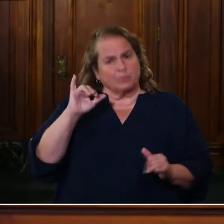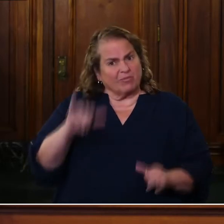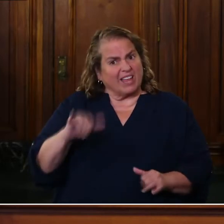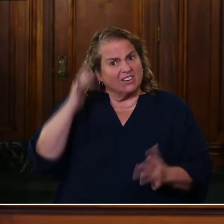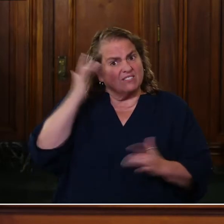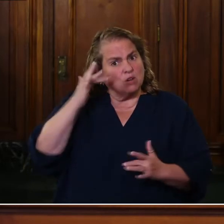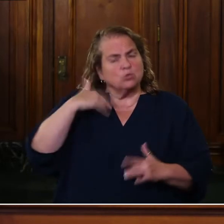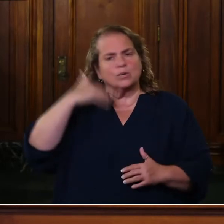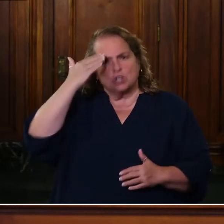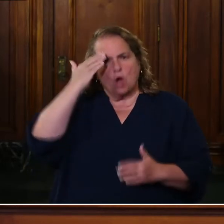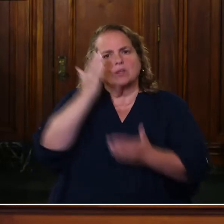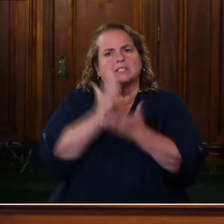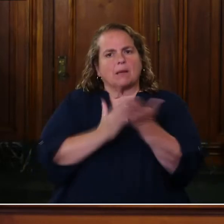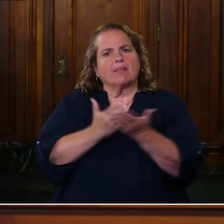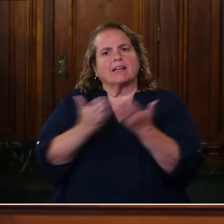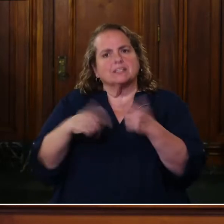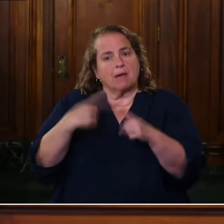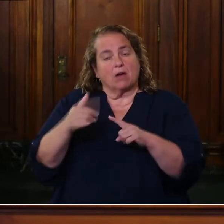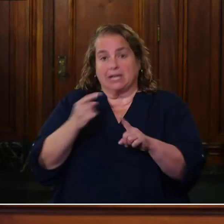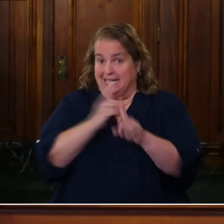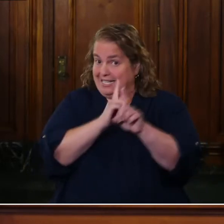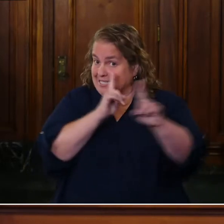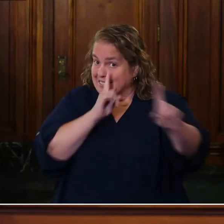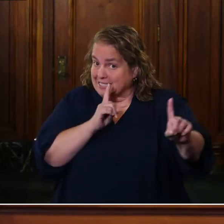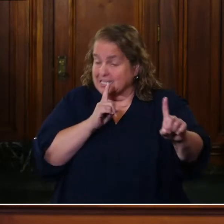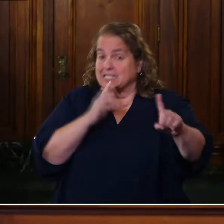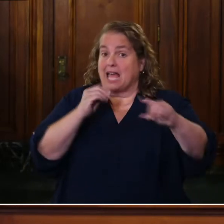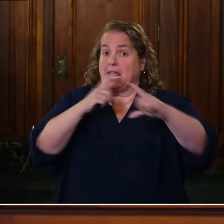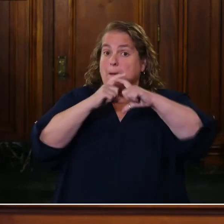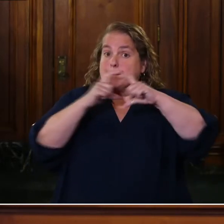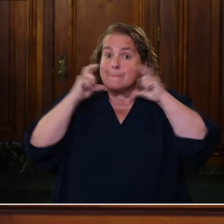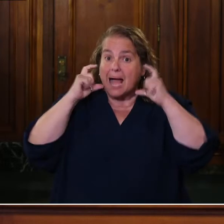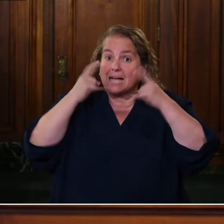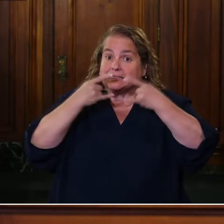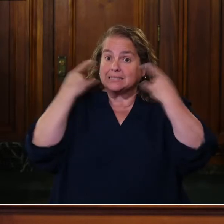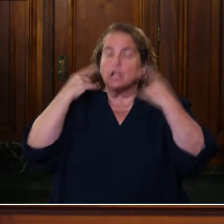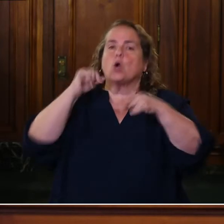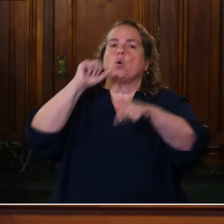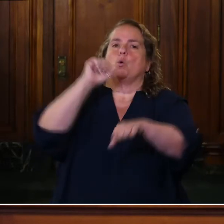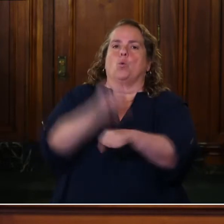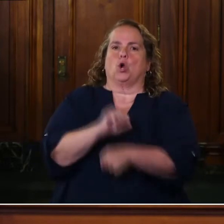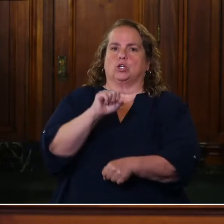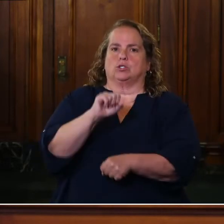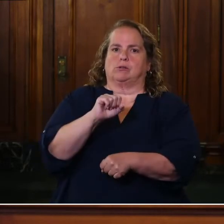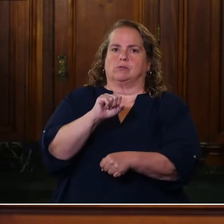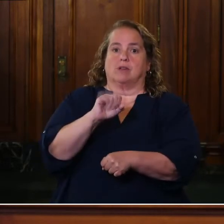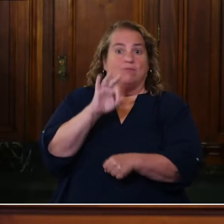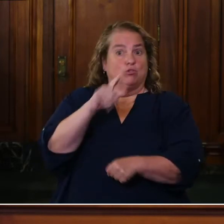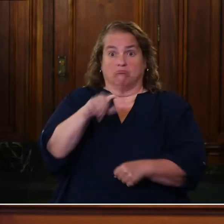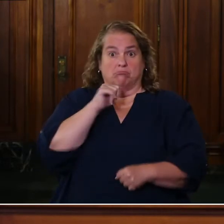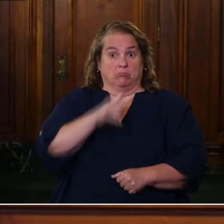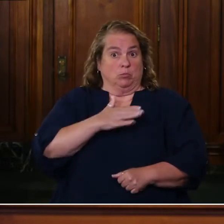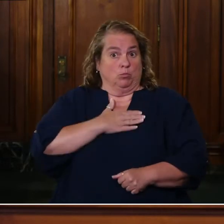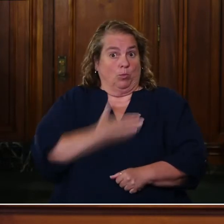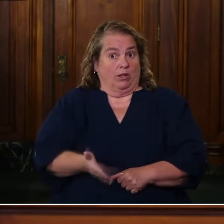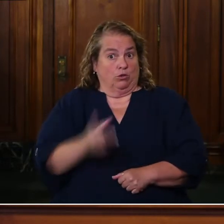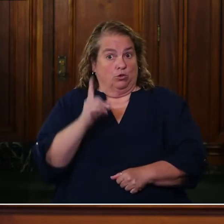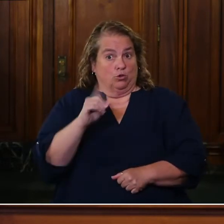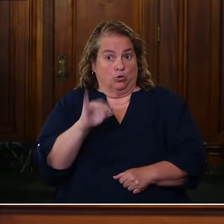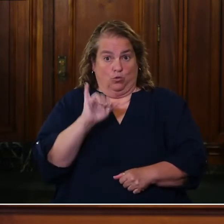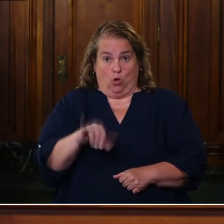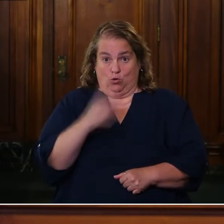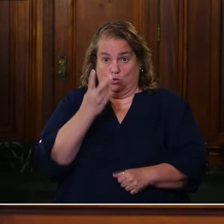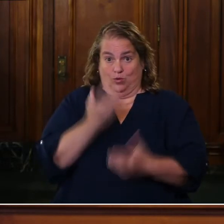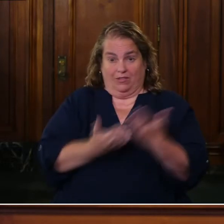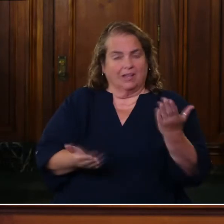know certain things about. And we know that distance and masking work. And if people are unwilling to do those things, it makes it